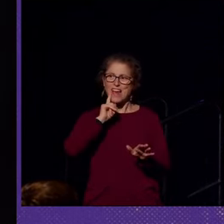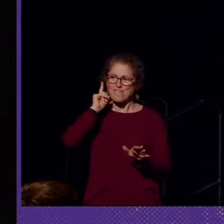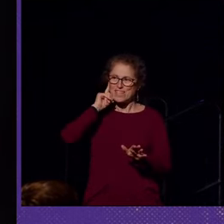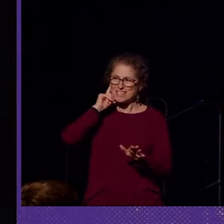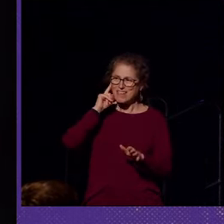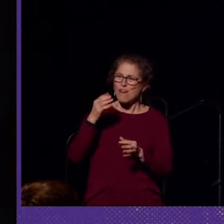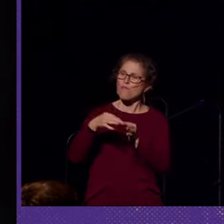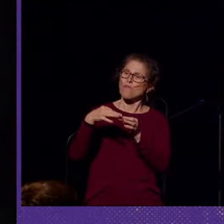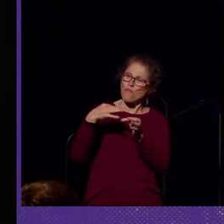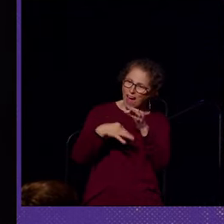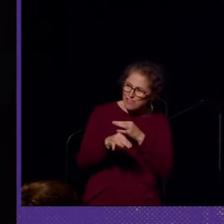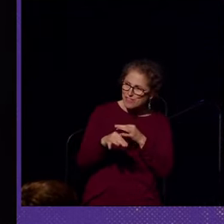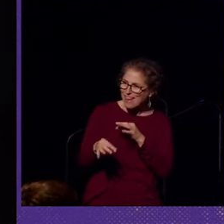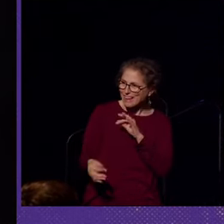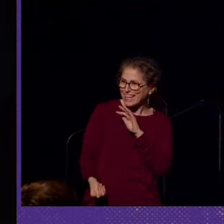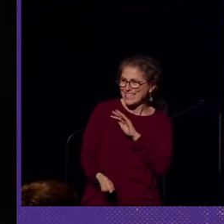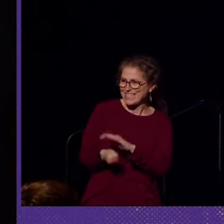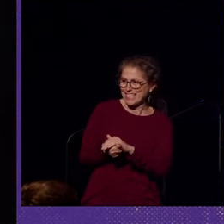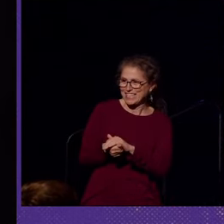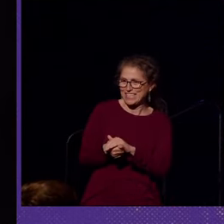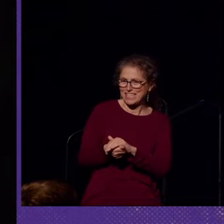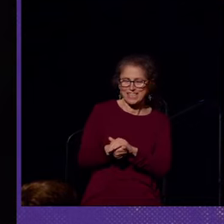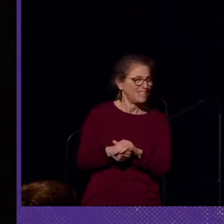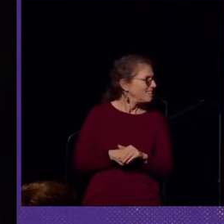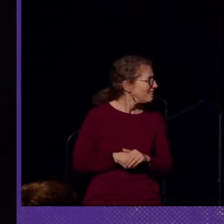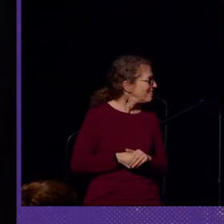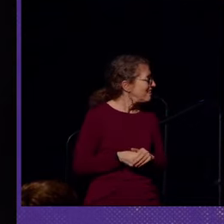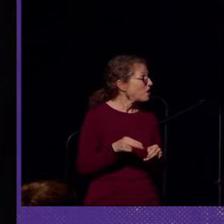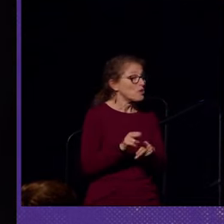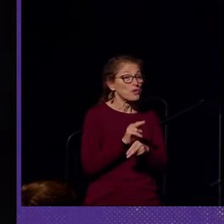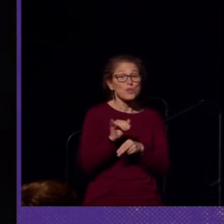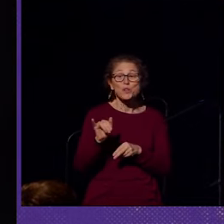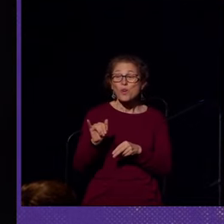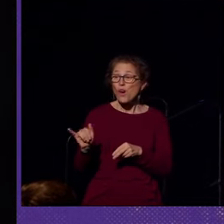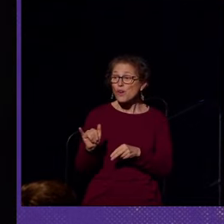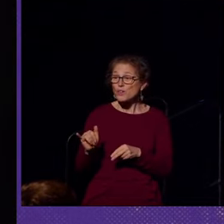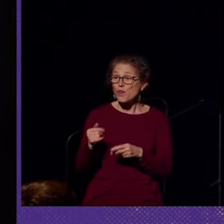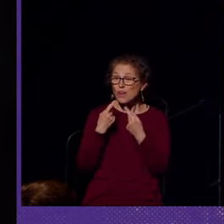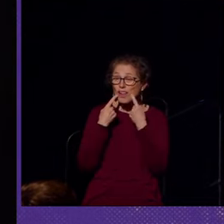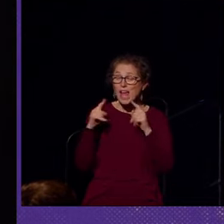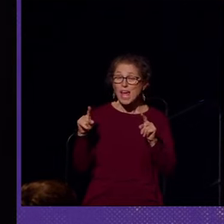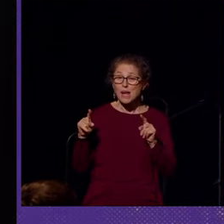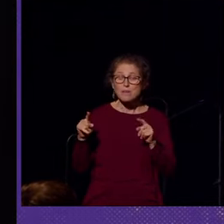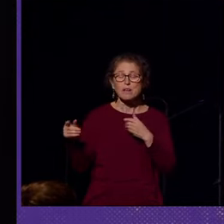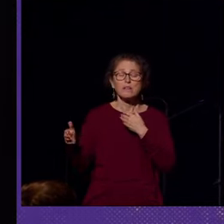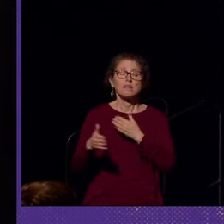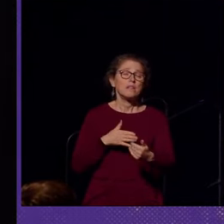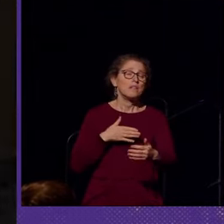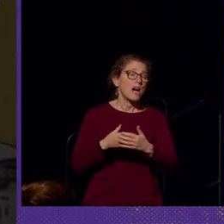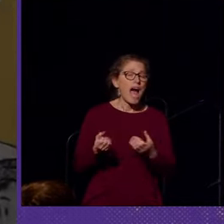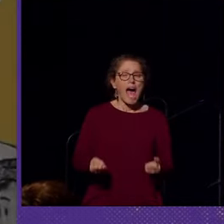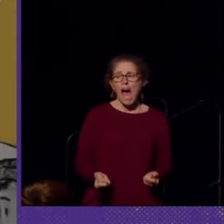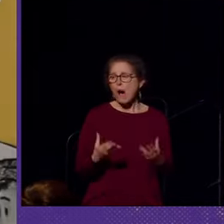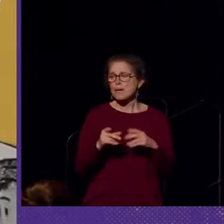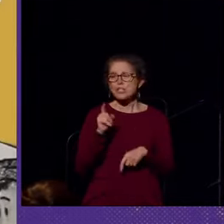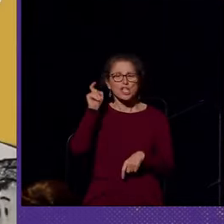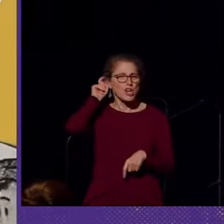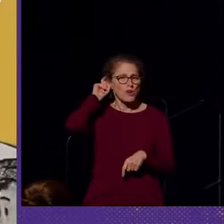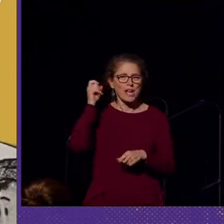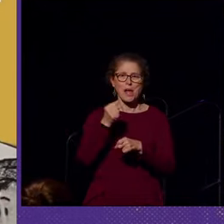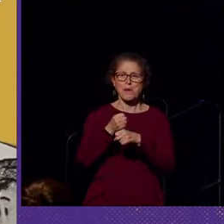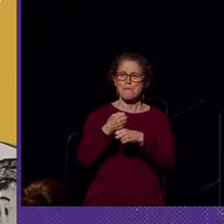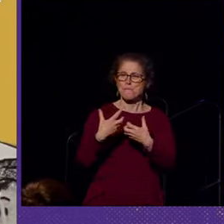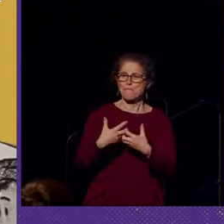concealed it. And users also claimed that no matter how much hearing aid manufacturers